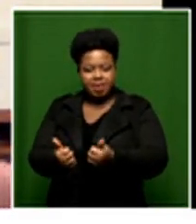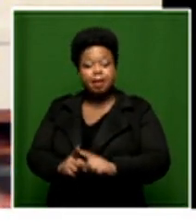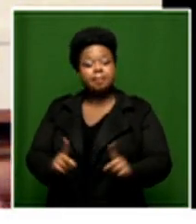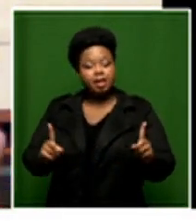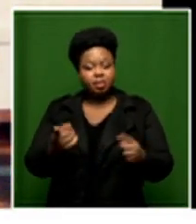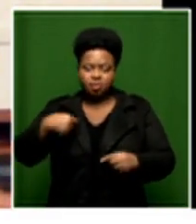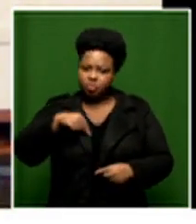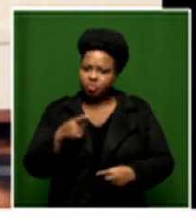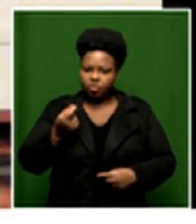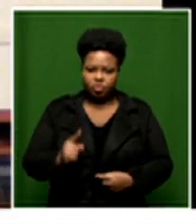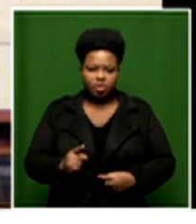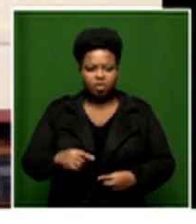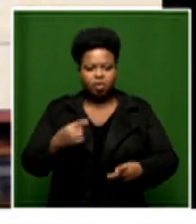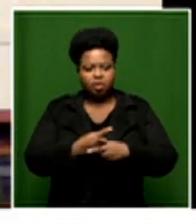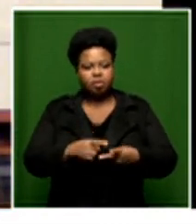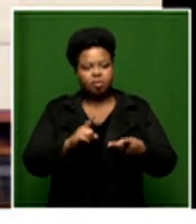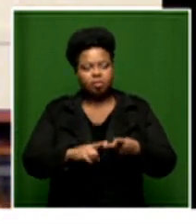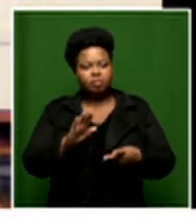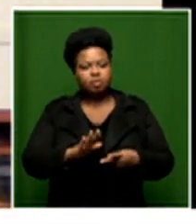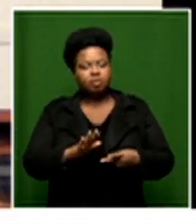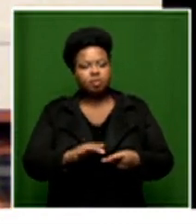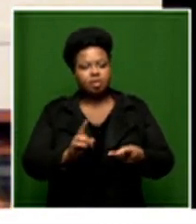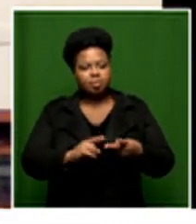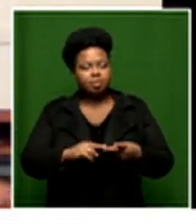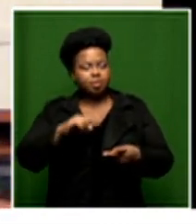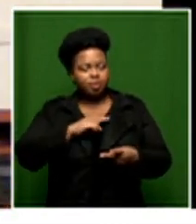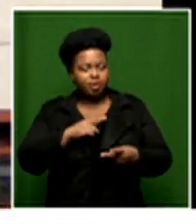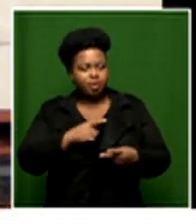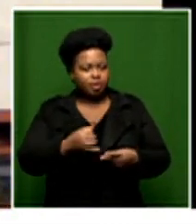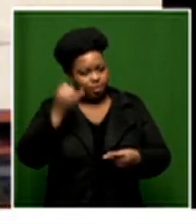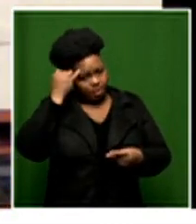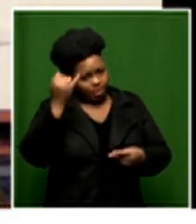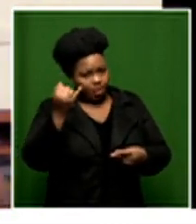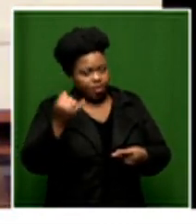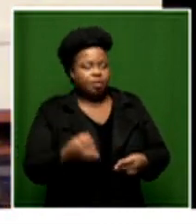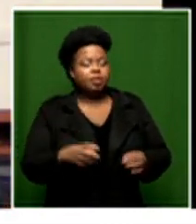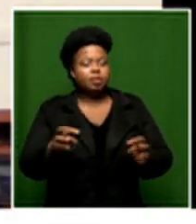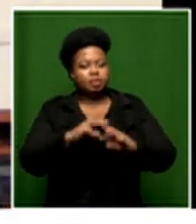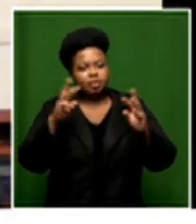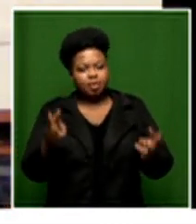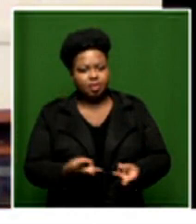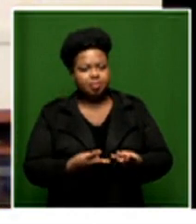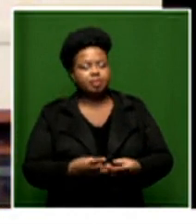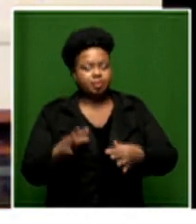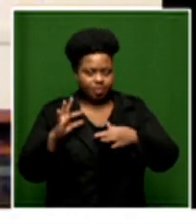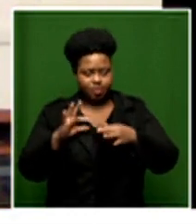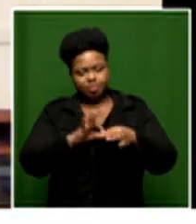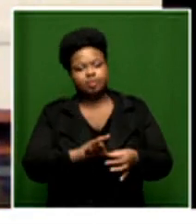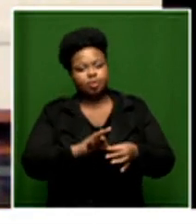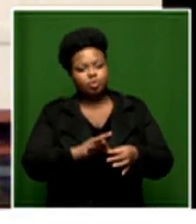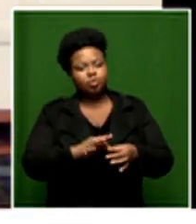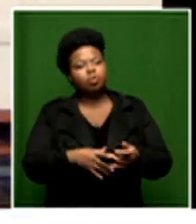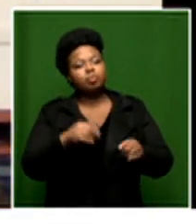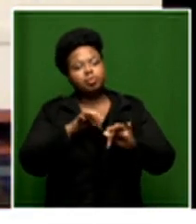face is is this child's ability to come to to imagine a world where their relationship to an external